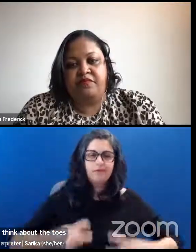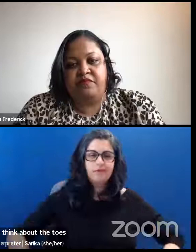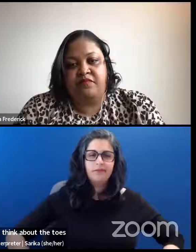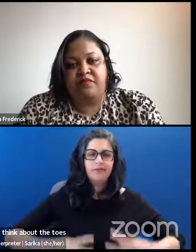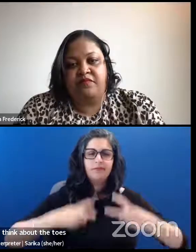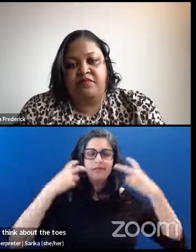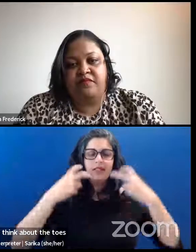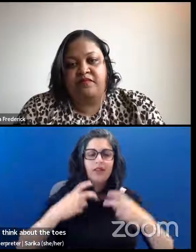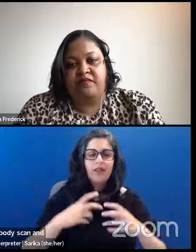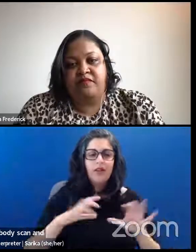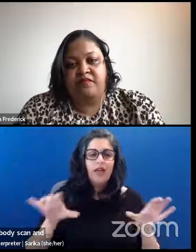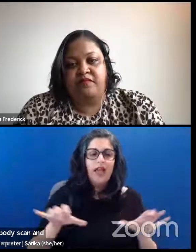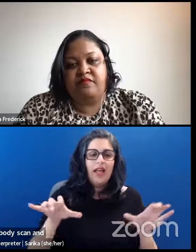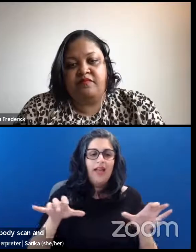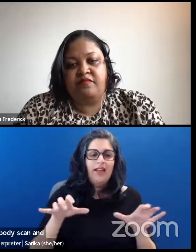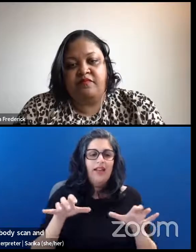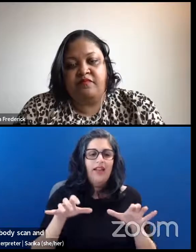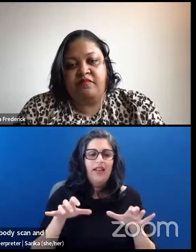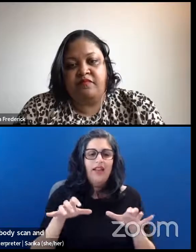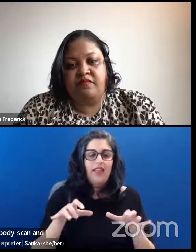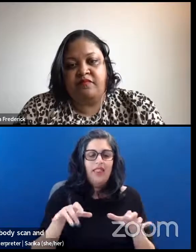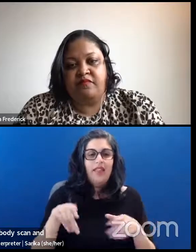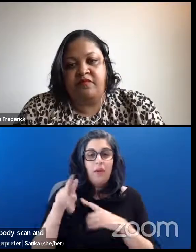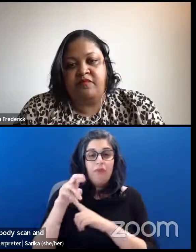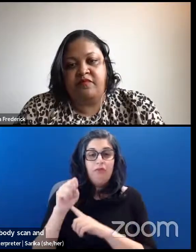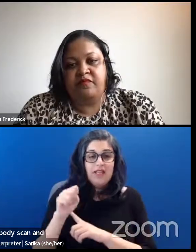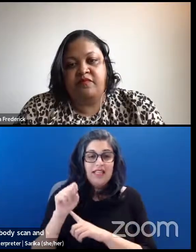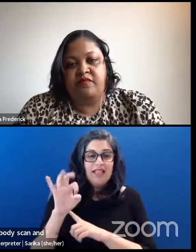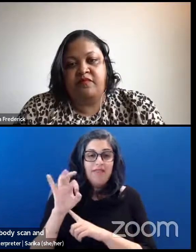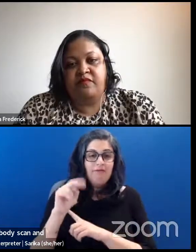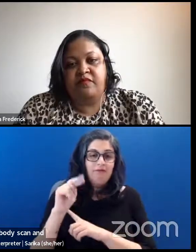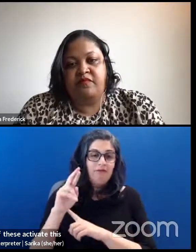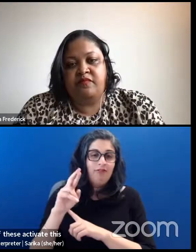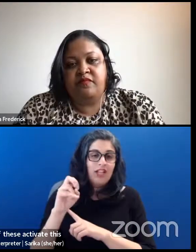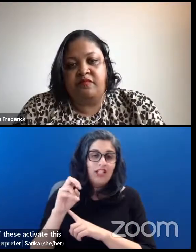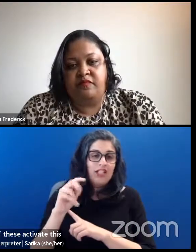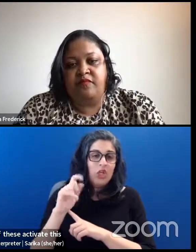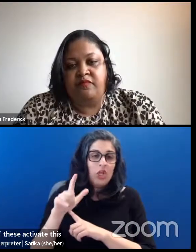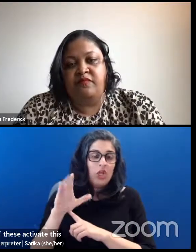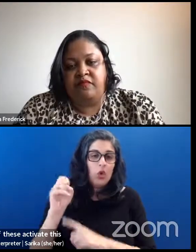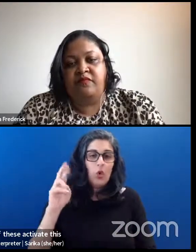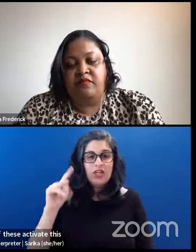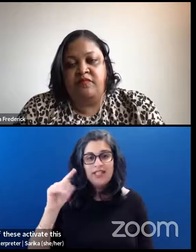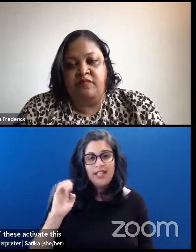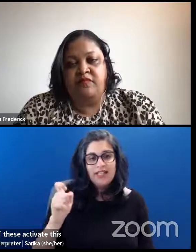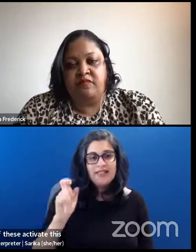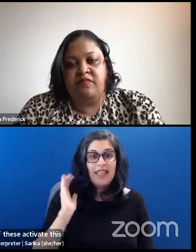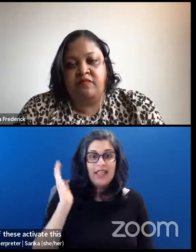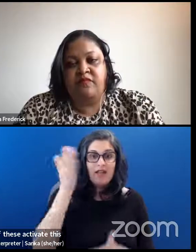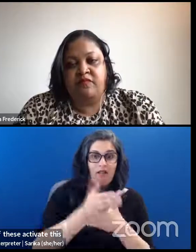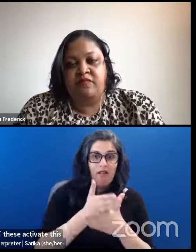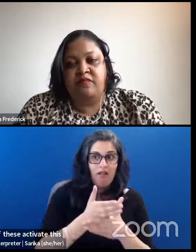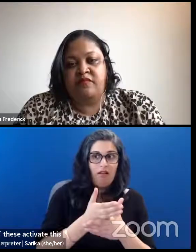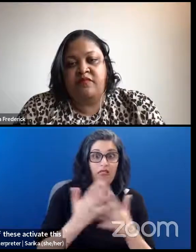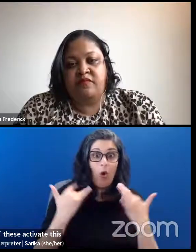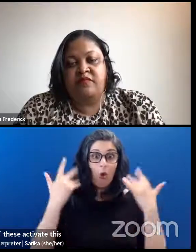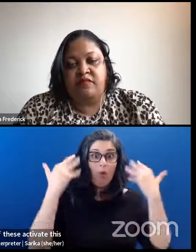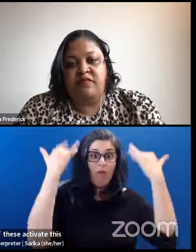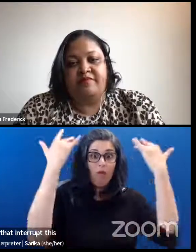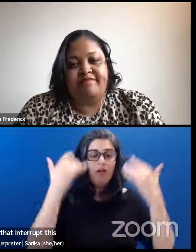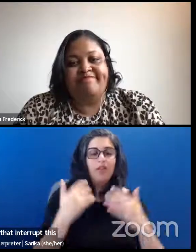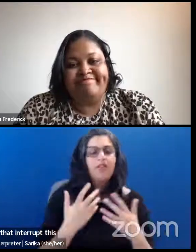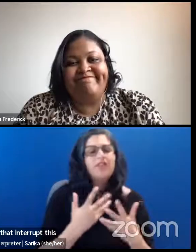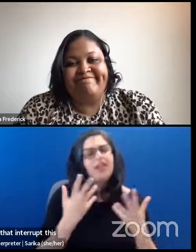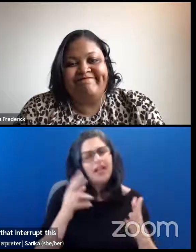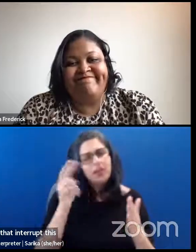activate this prefrontal cortex and in doing that, interrupt this sympathetic overload. And I think there's a lot to read